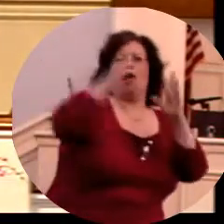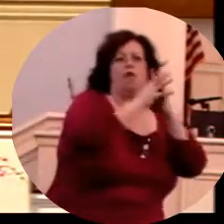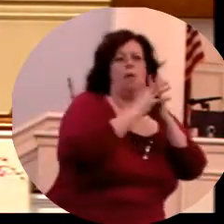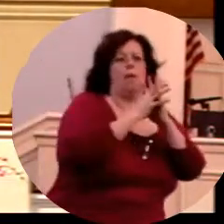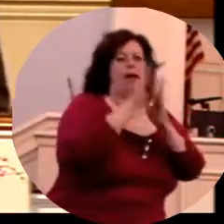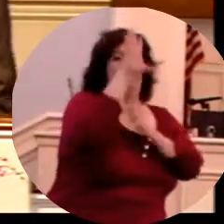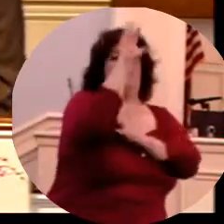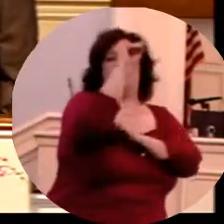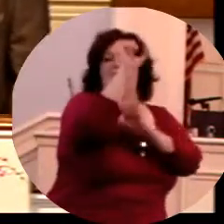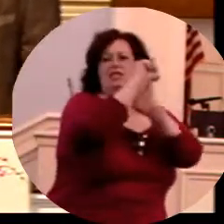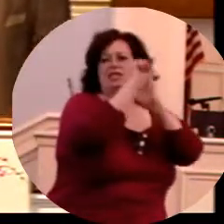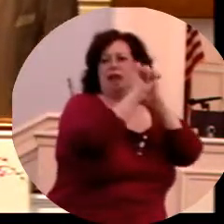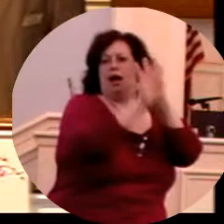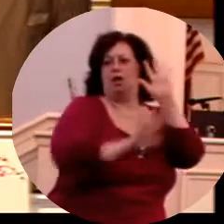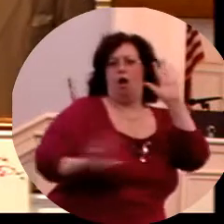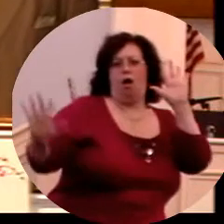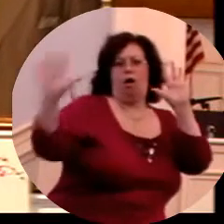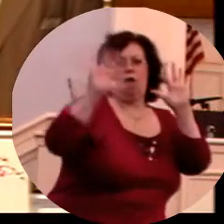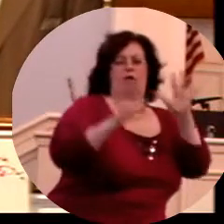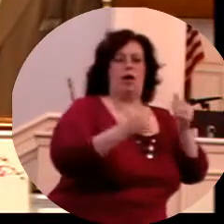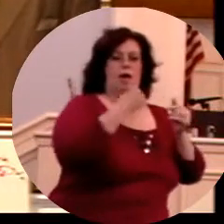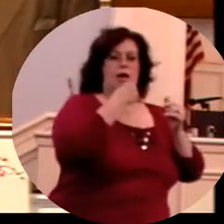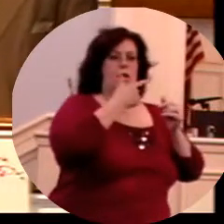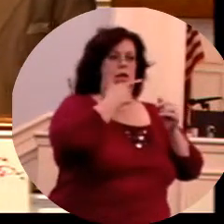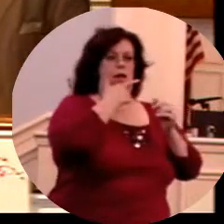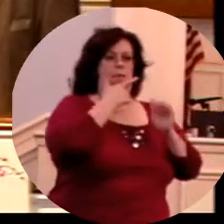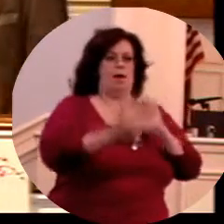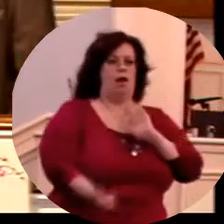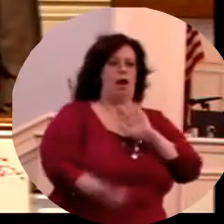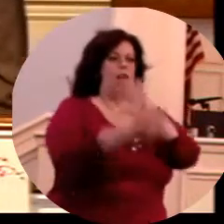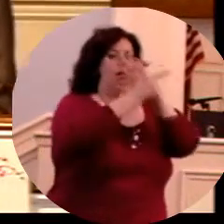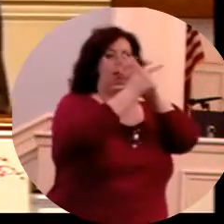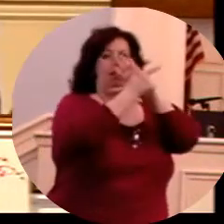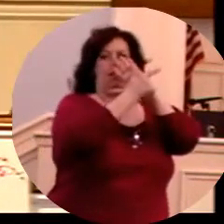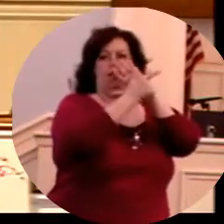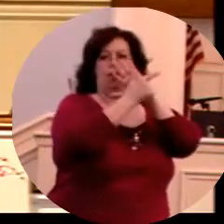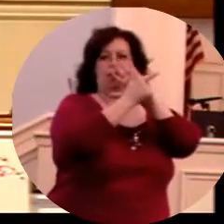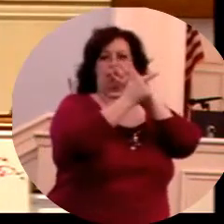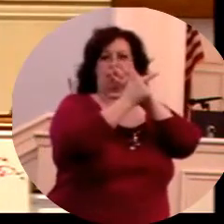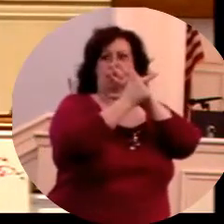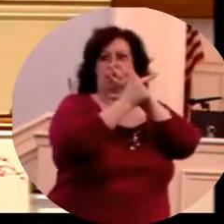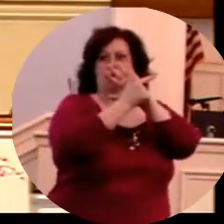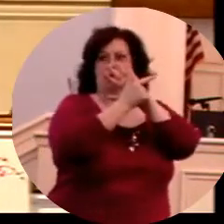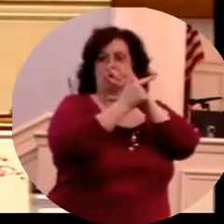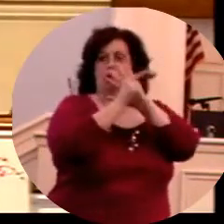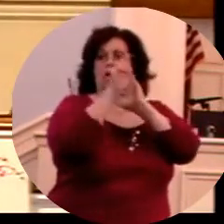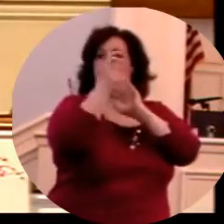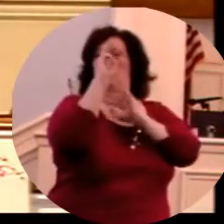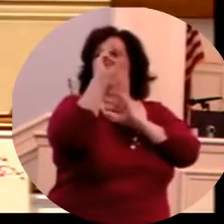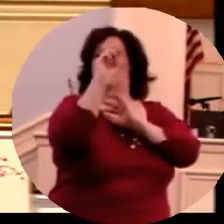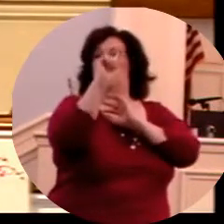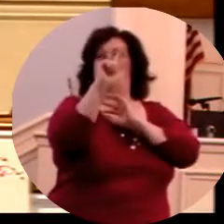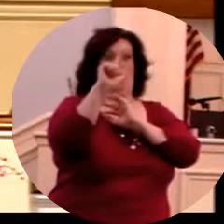state in the Union, 50 years ago, that homosexuality was a criminal offense?